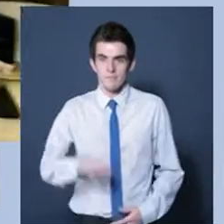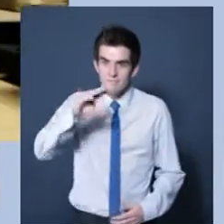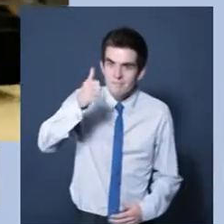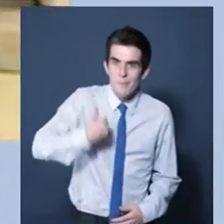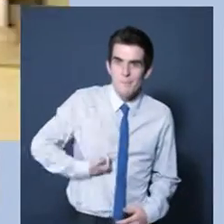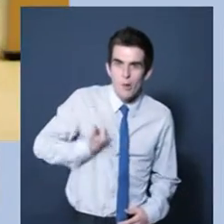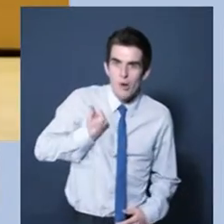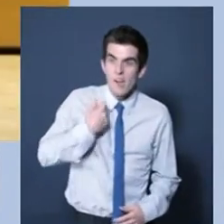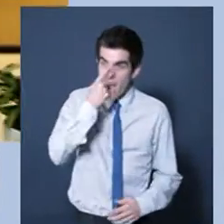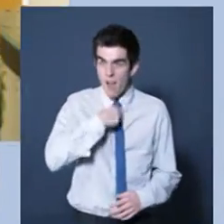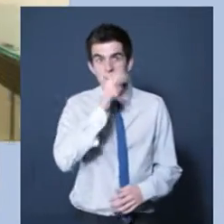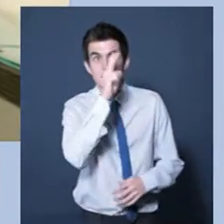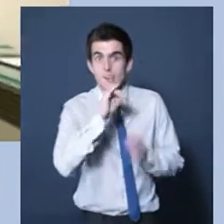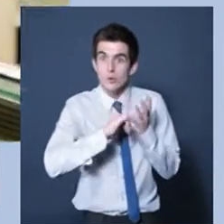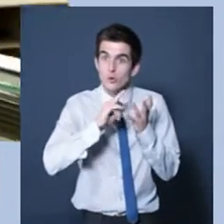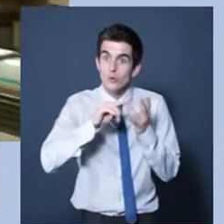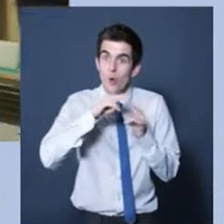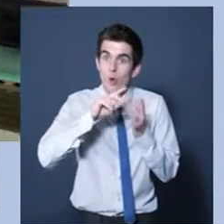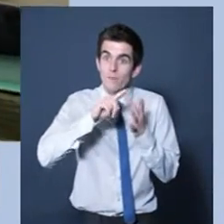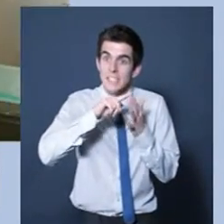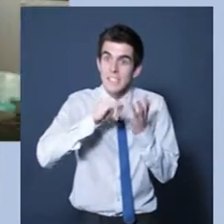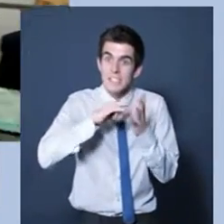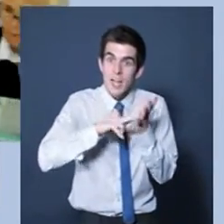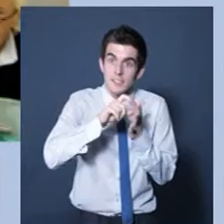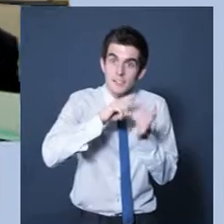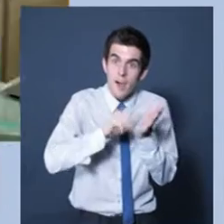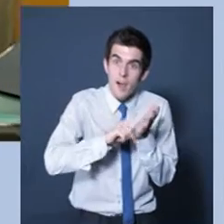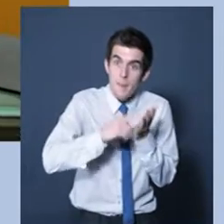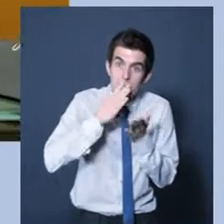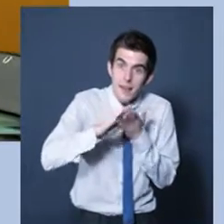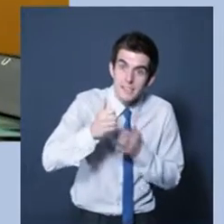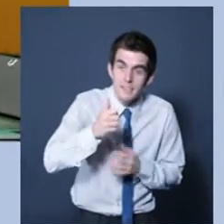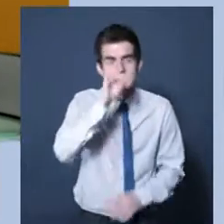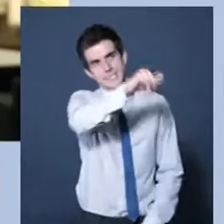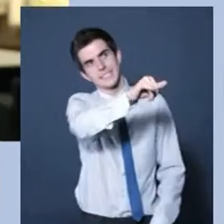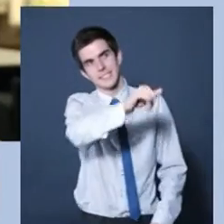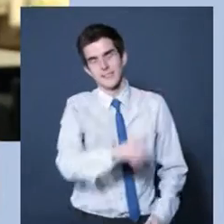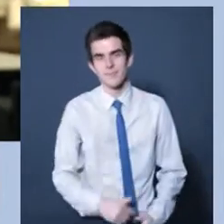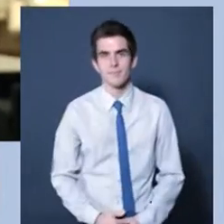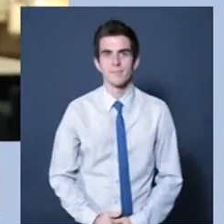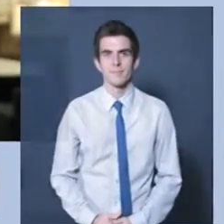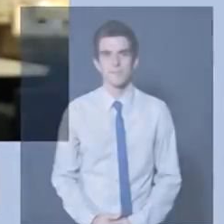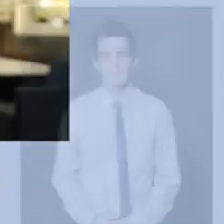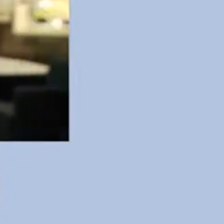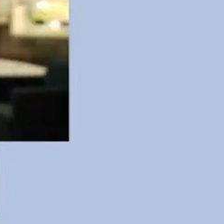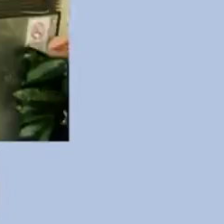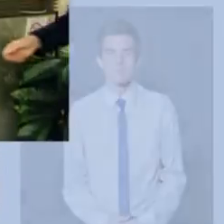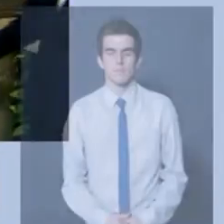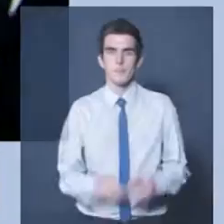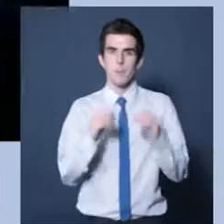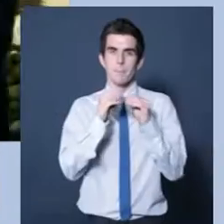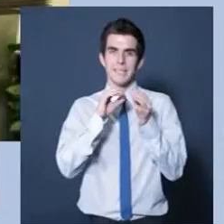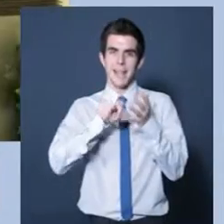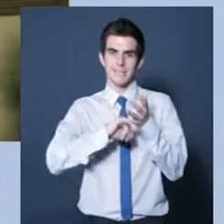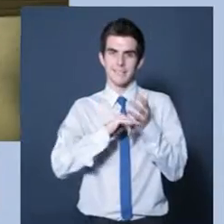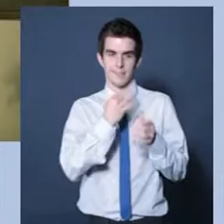Good morning. Can I actually see Sophie Sandel when you get past your own? Yes. So it looks at things like access into buildings,